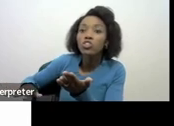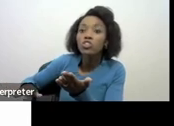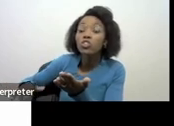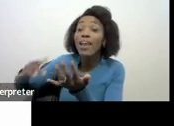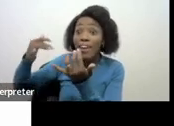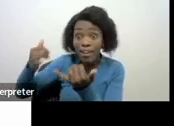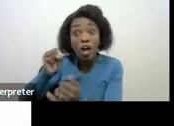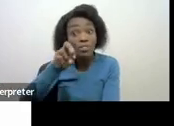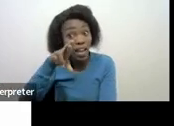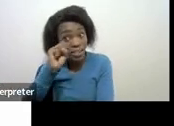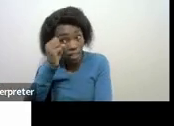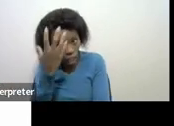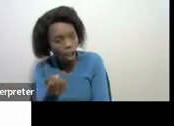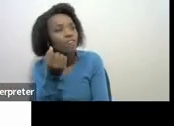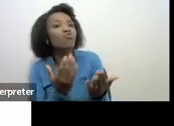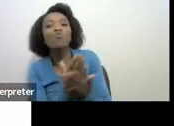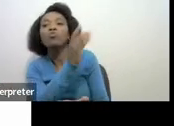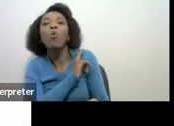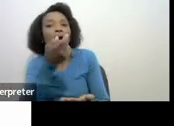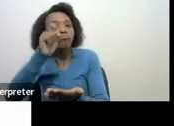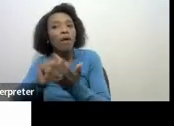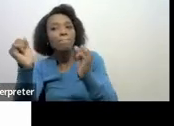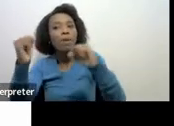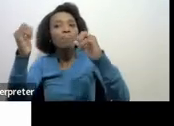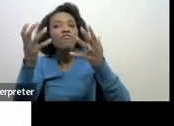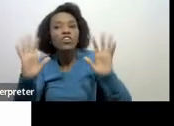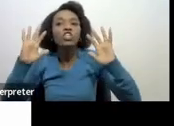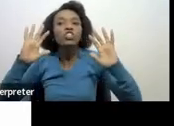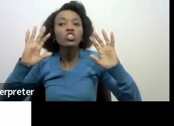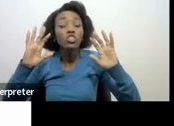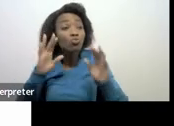SARS has the right as a party to that agreement as much as you have the right as a party to that